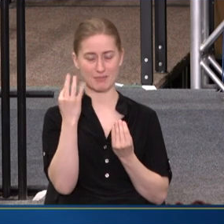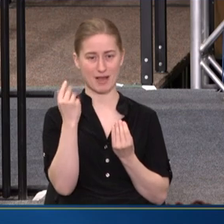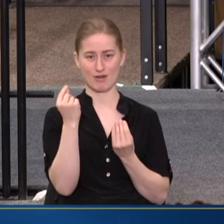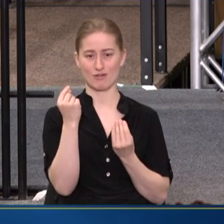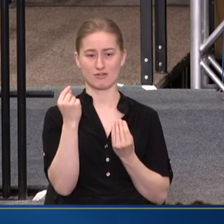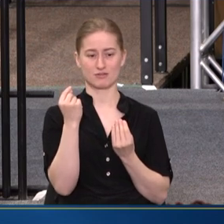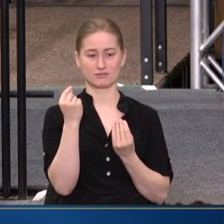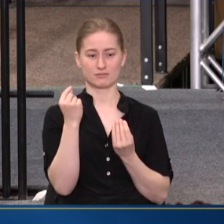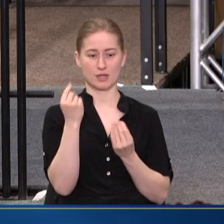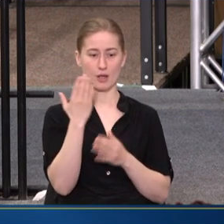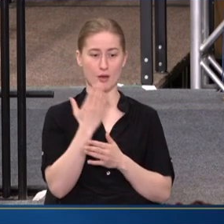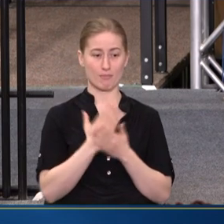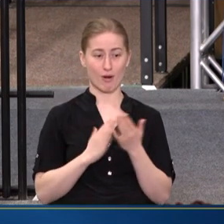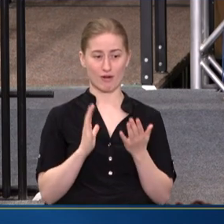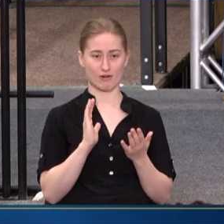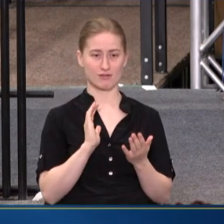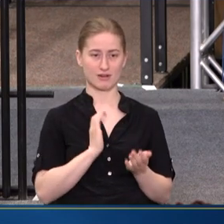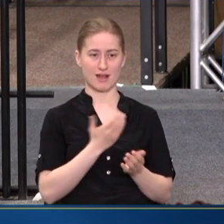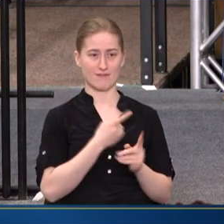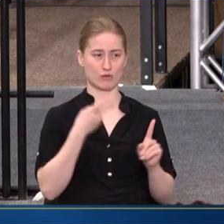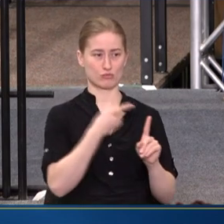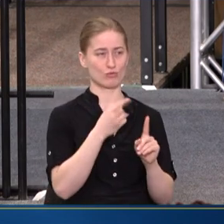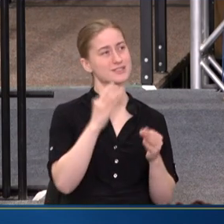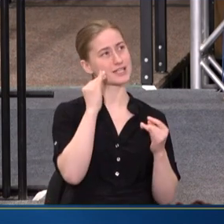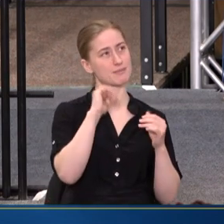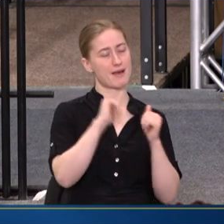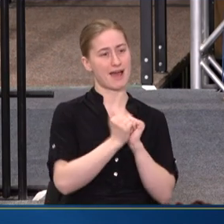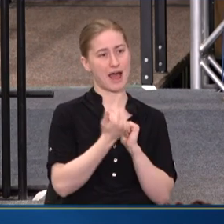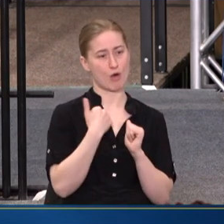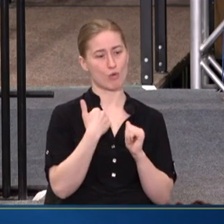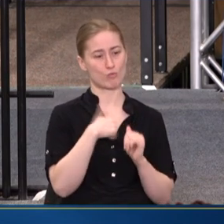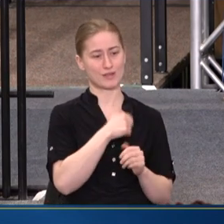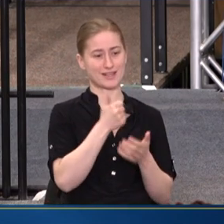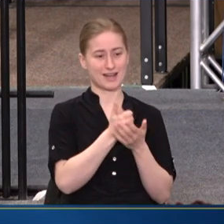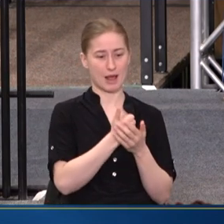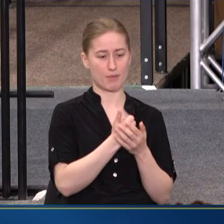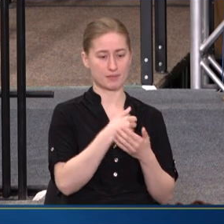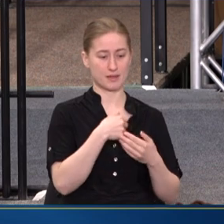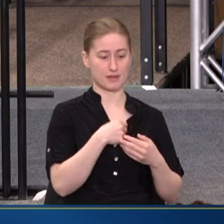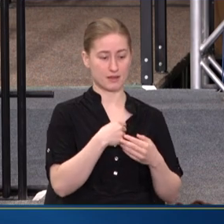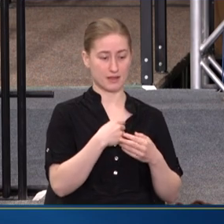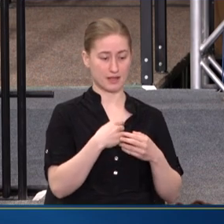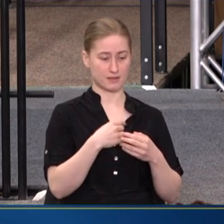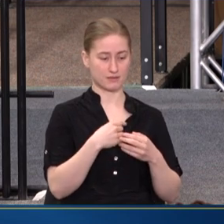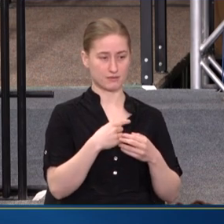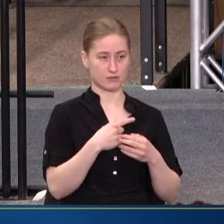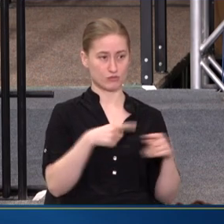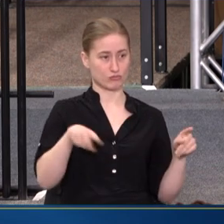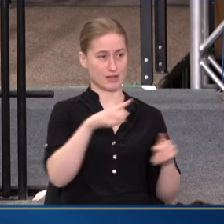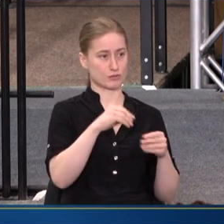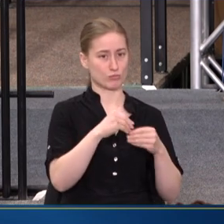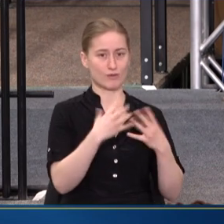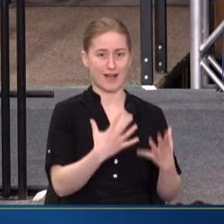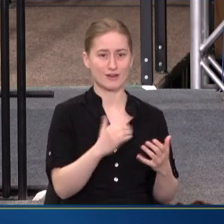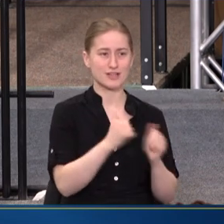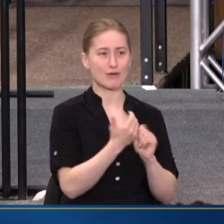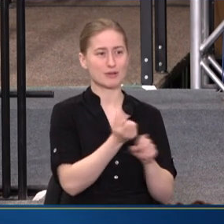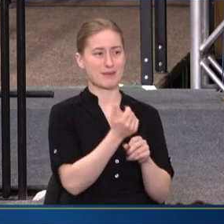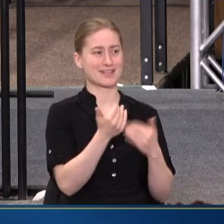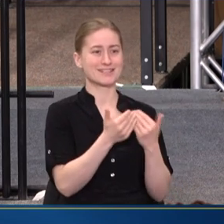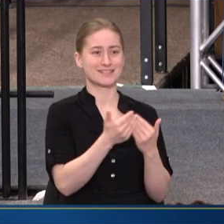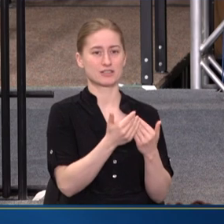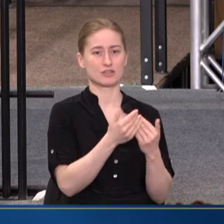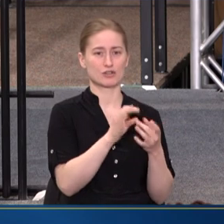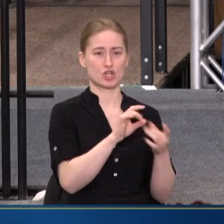THAT PART OF OUR LEVER IS JUST THINKING ABOUT HOW CAN WE HELP TO MAKE BEING A PROVIDER EASIER IN TERMS OF BURDENS.